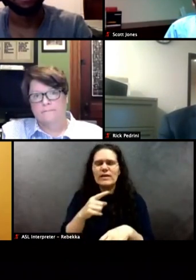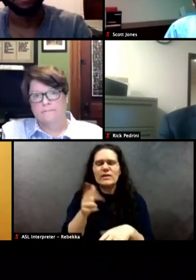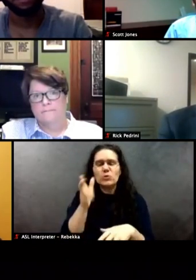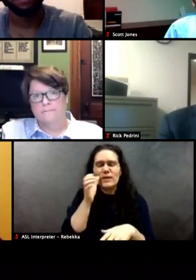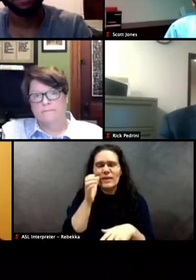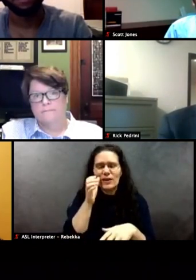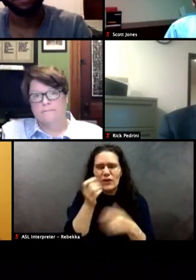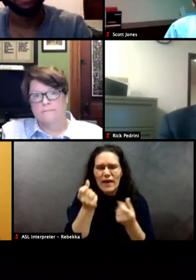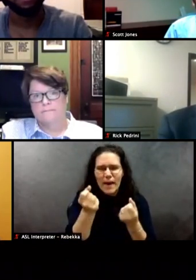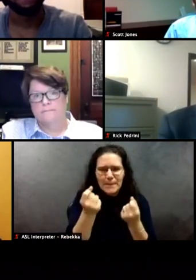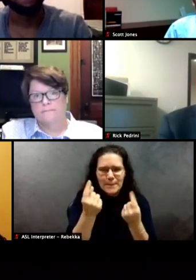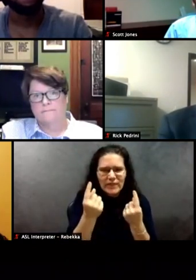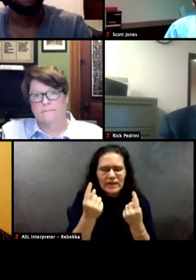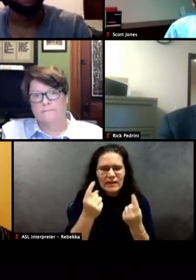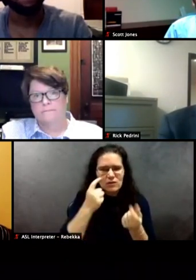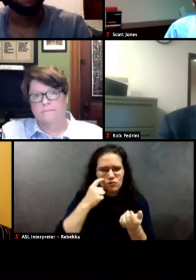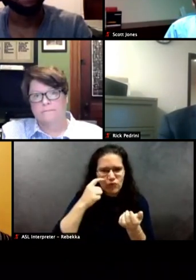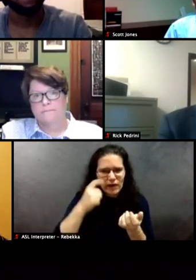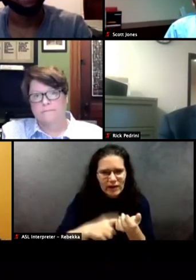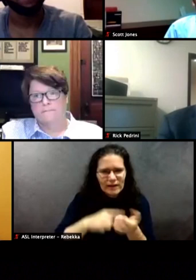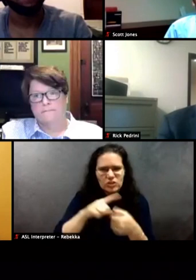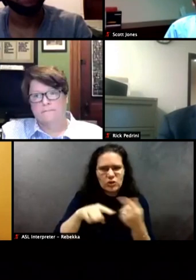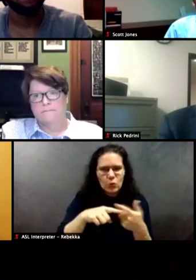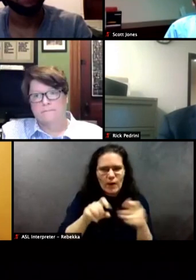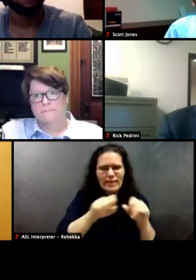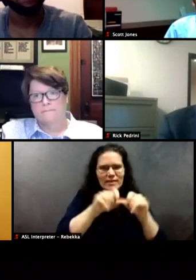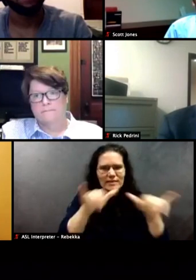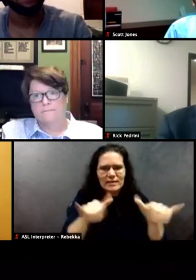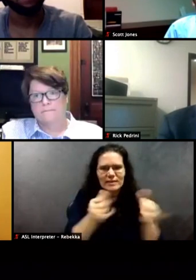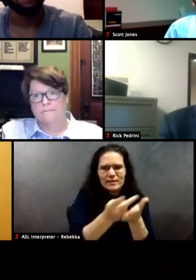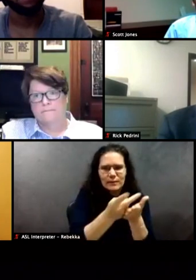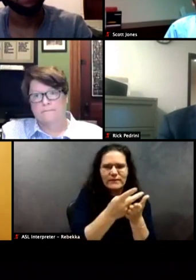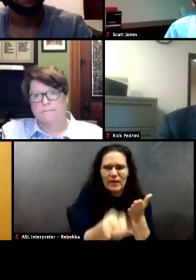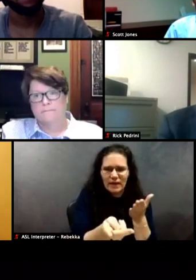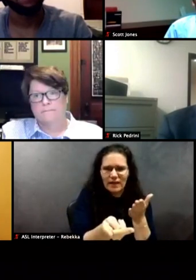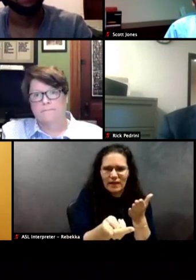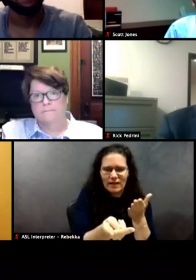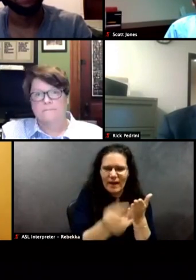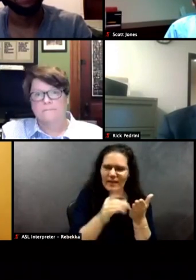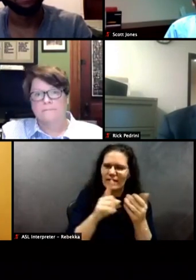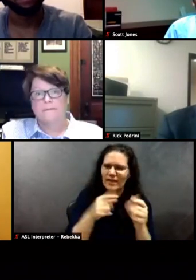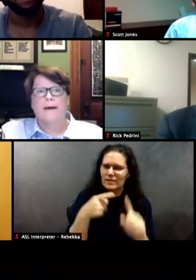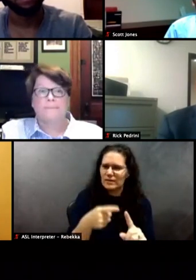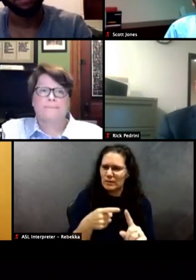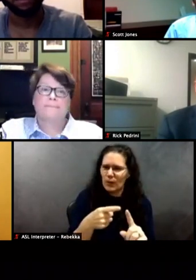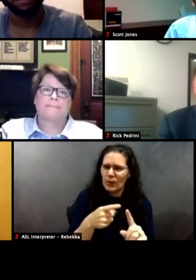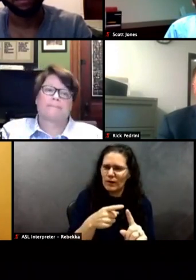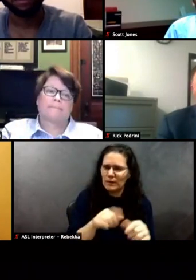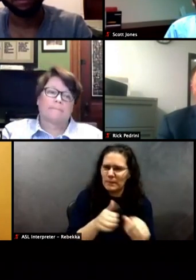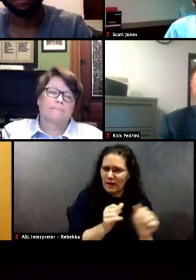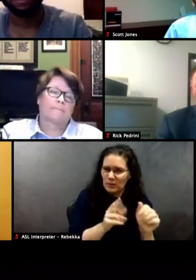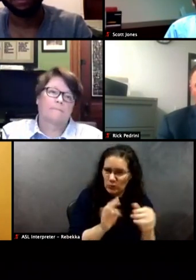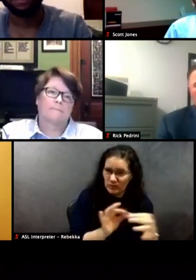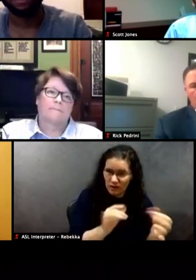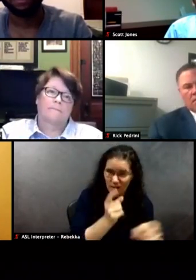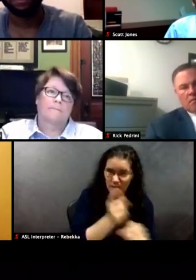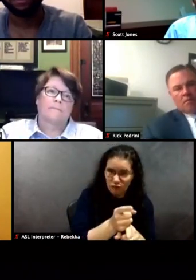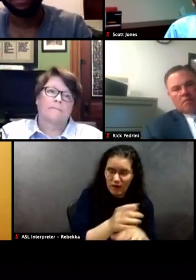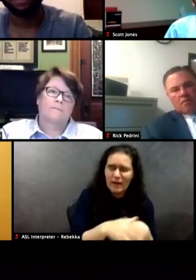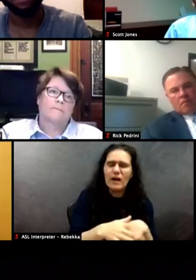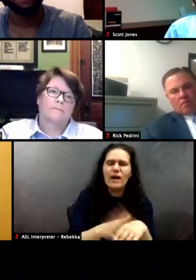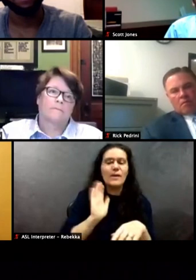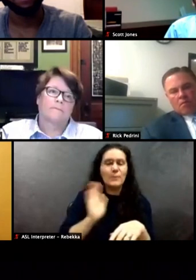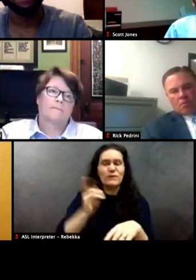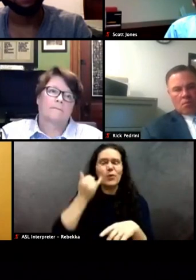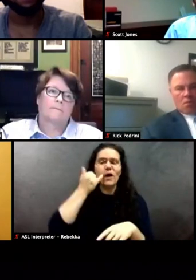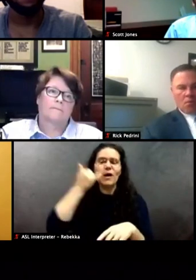recognition when the system is not working from law enforcement. I think it's Susan's point too. Uh, I used to call commissioner Evans when